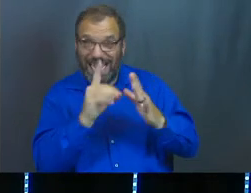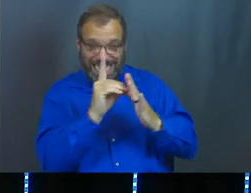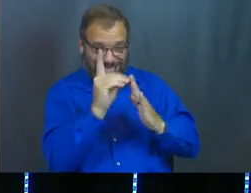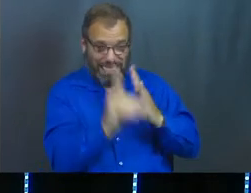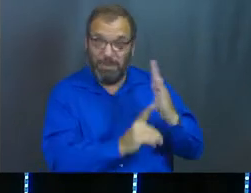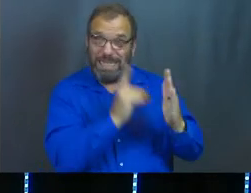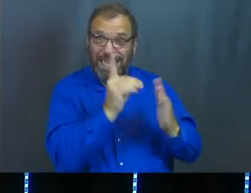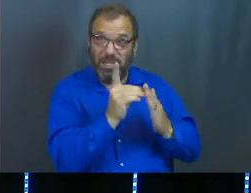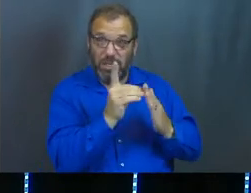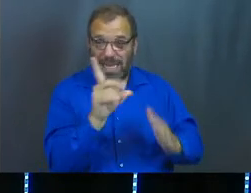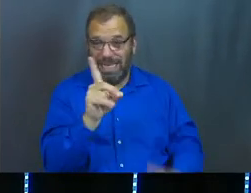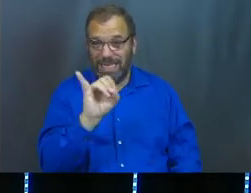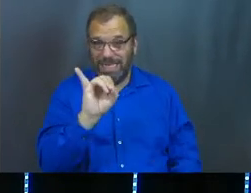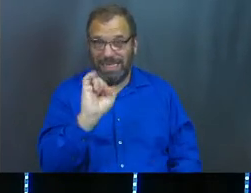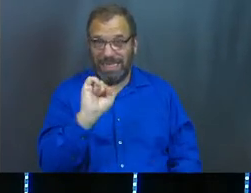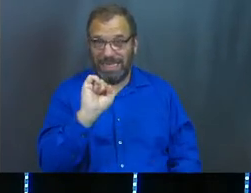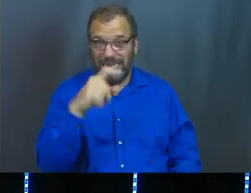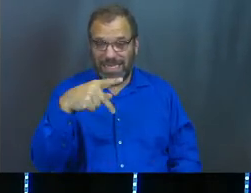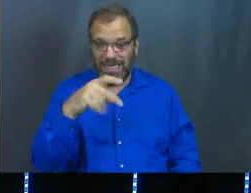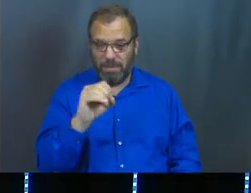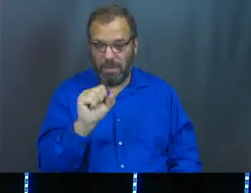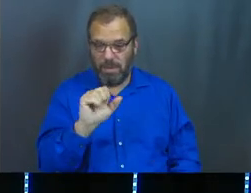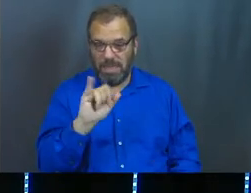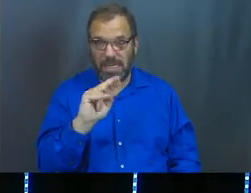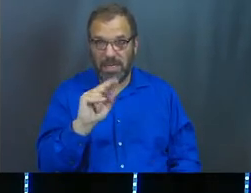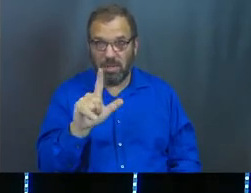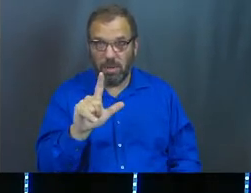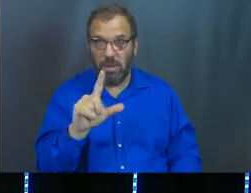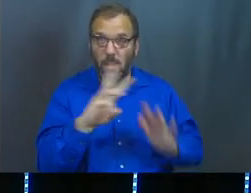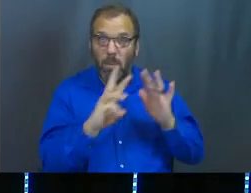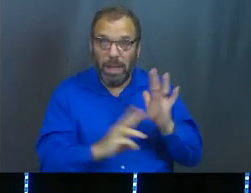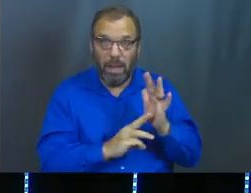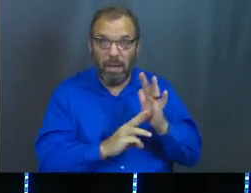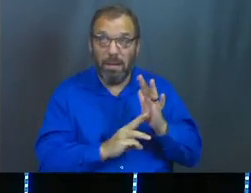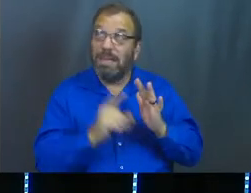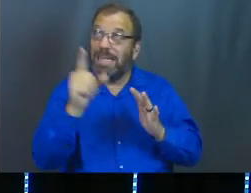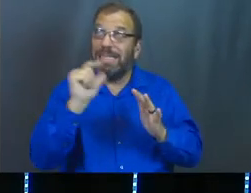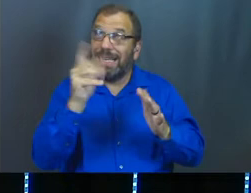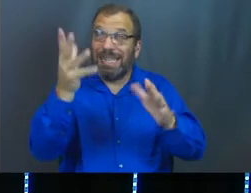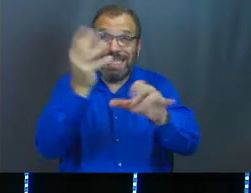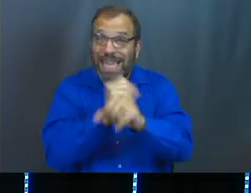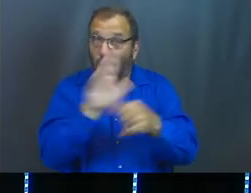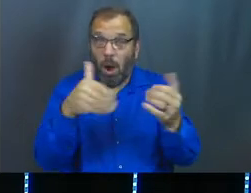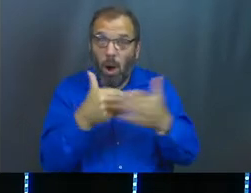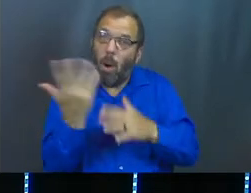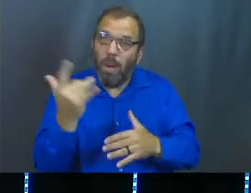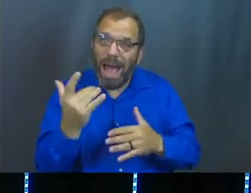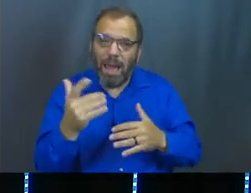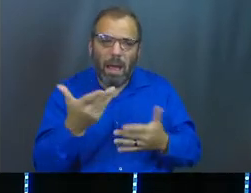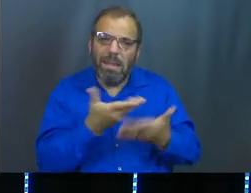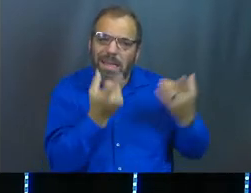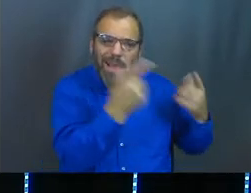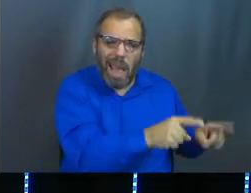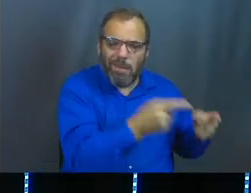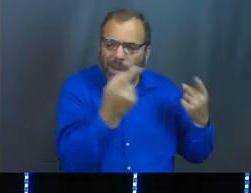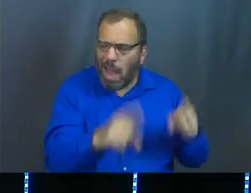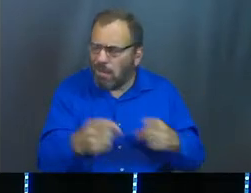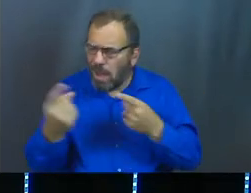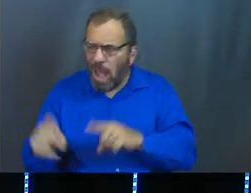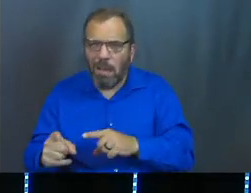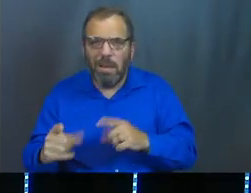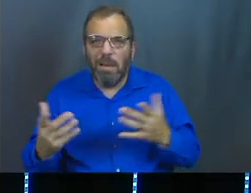will, he does not always get what his heart wants. Why? Because there are other things going on.